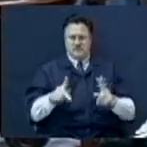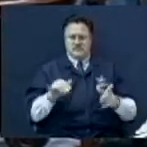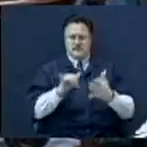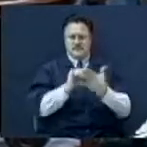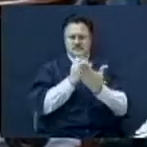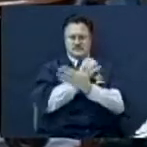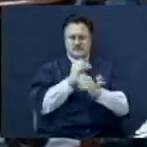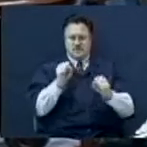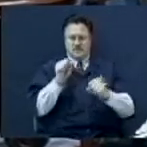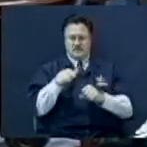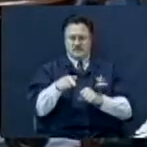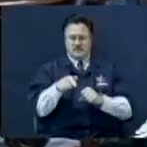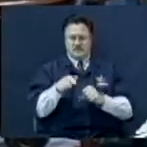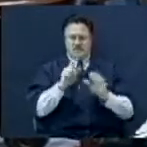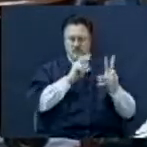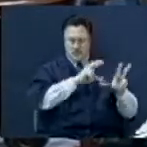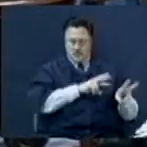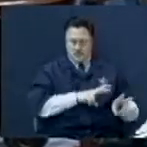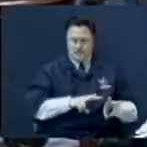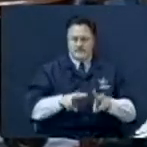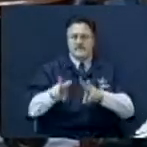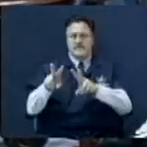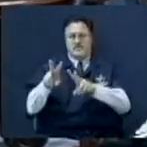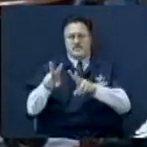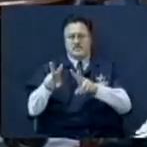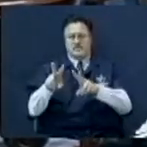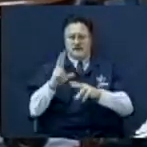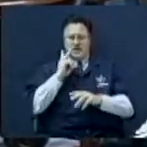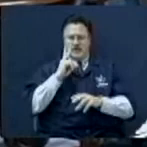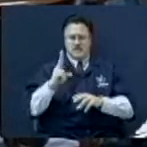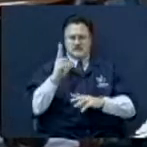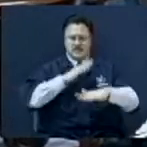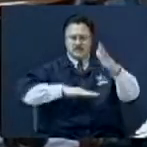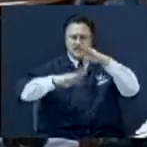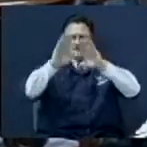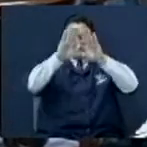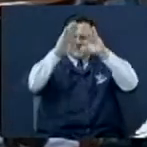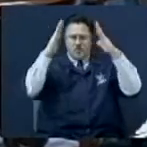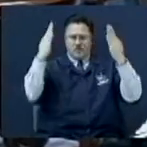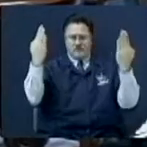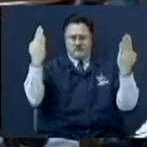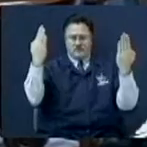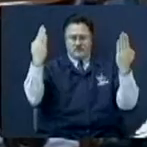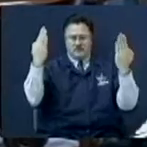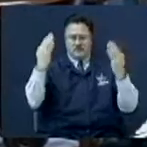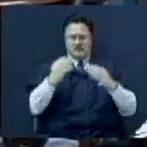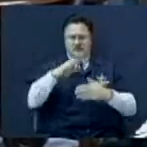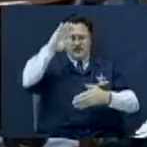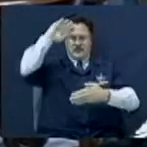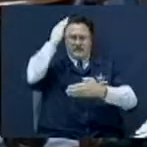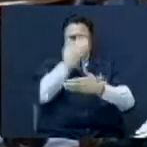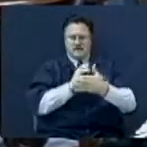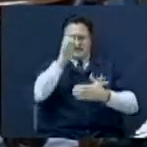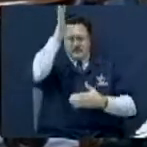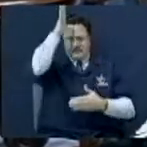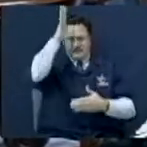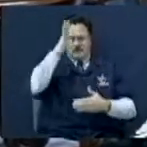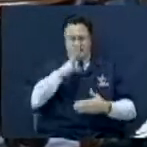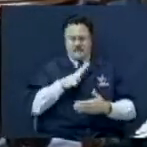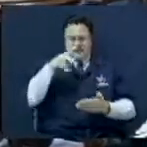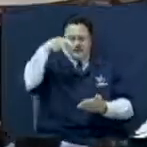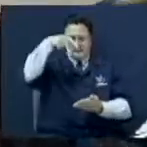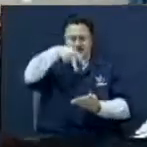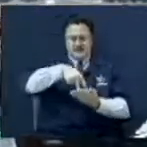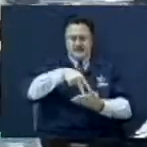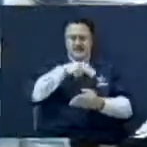He said, behold, look here. I see the heavens open. And the Son of Man standing on the right